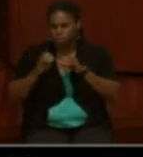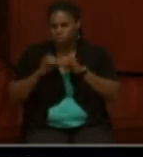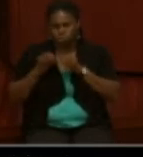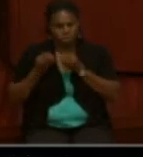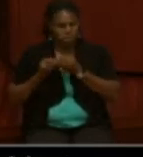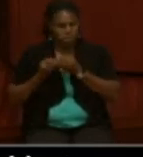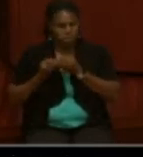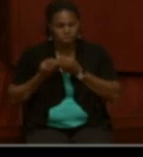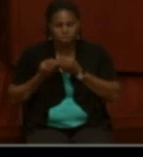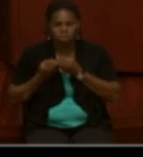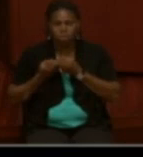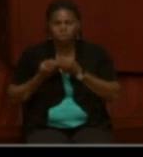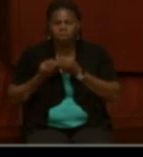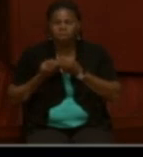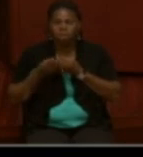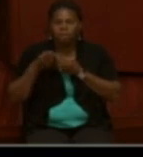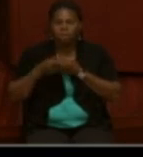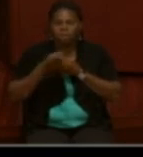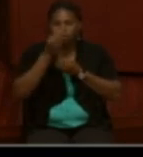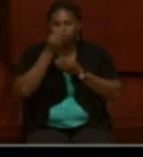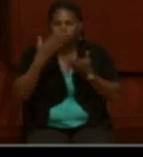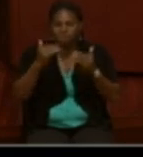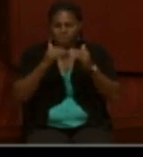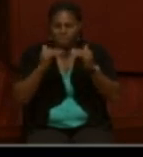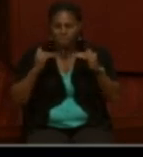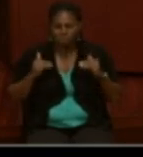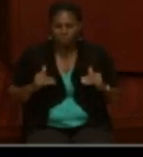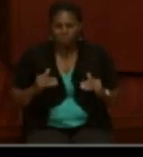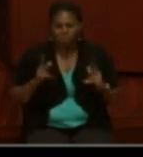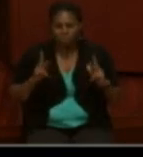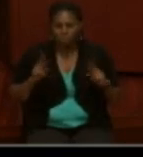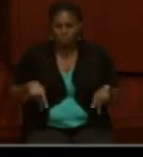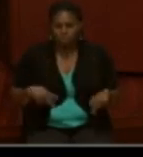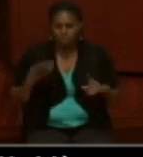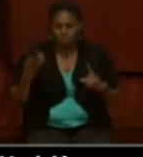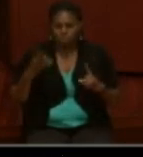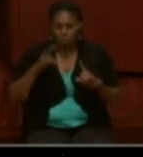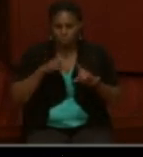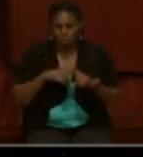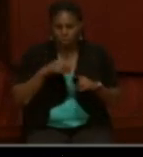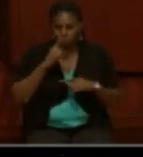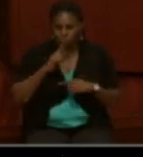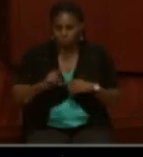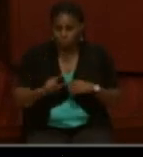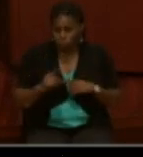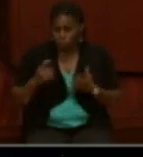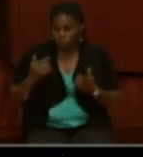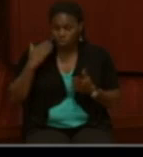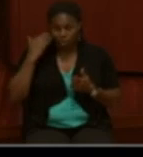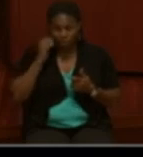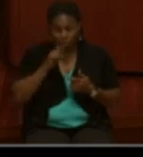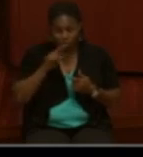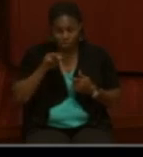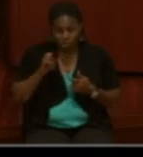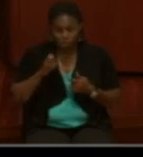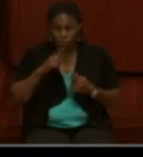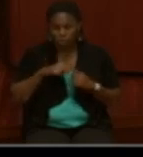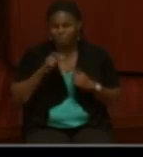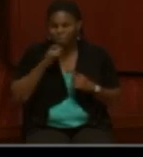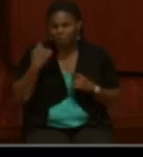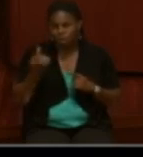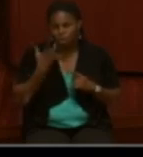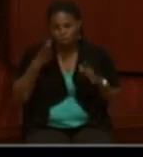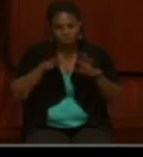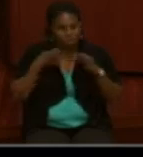So there is information at the bottom about the person who applied for the headstone. But it's not always next of kin. So you can't